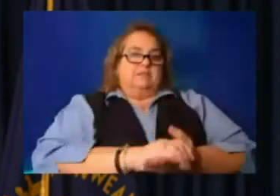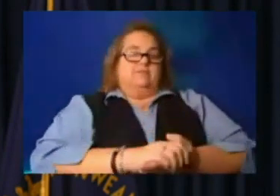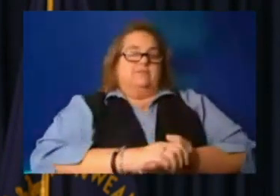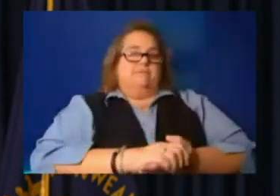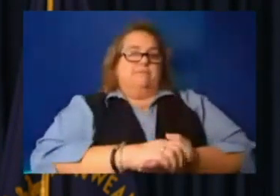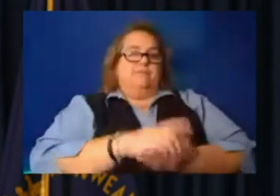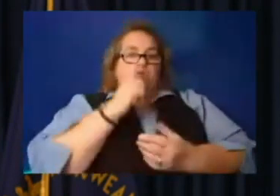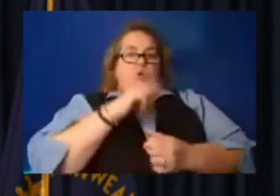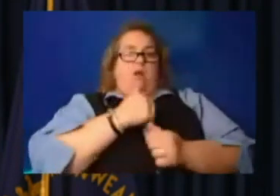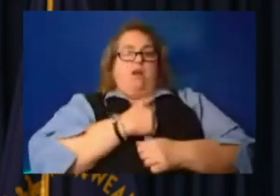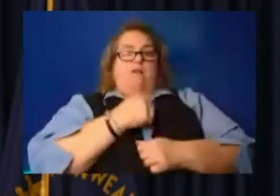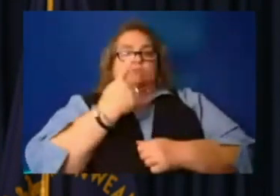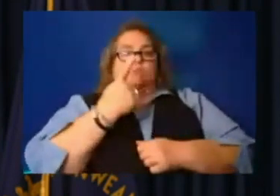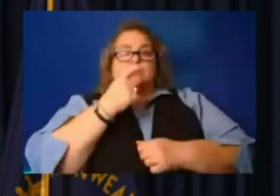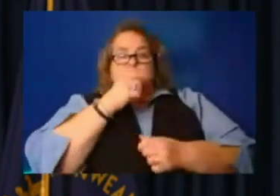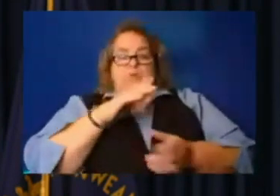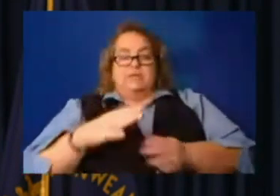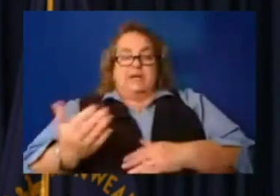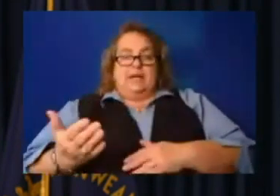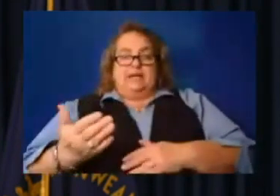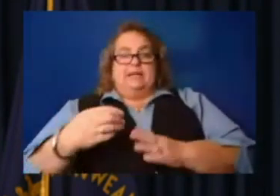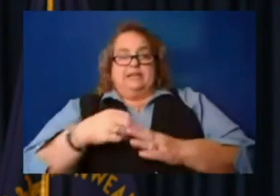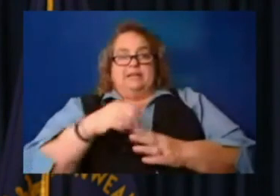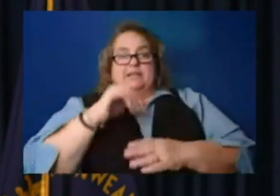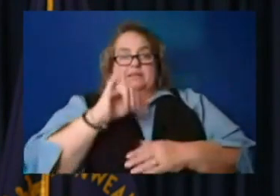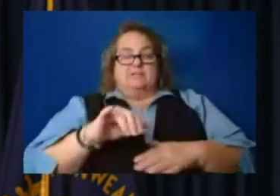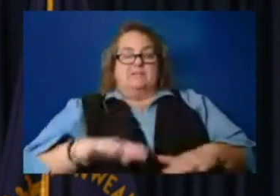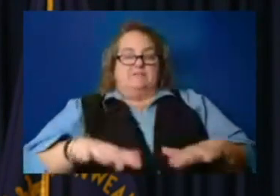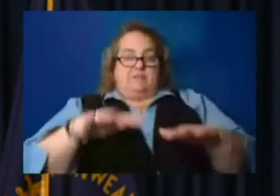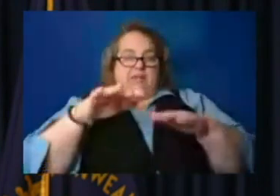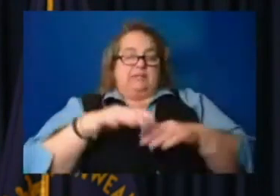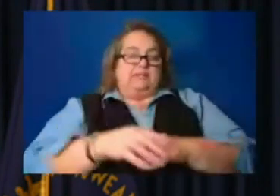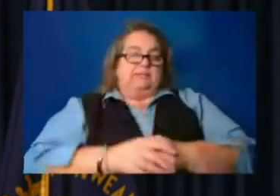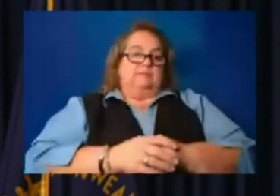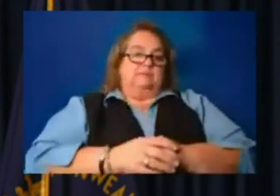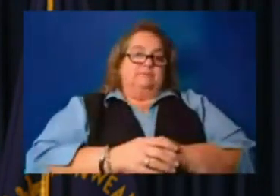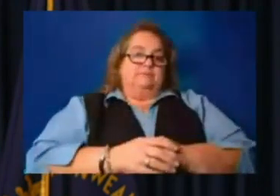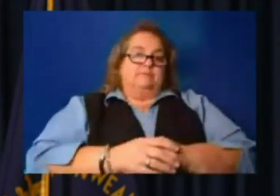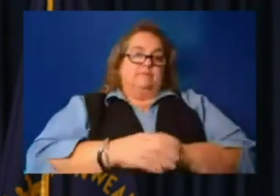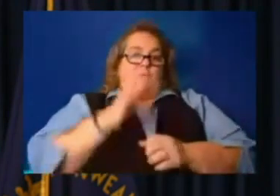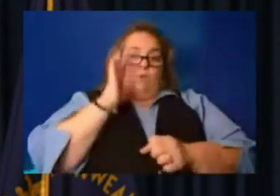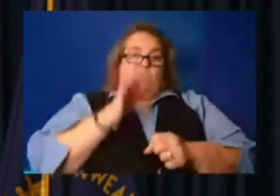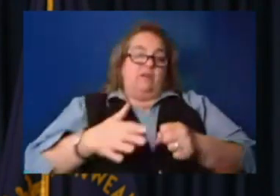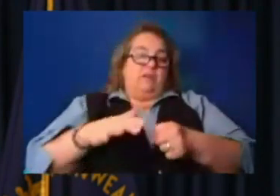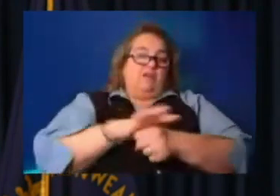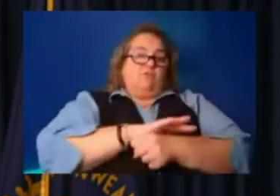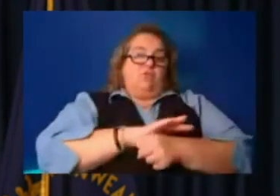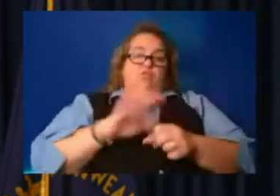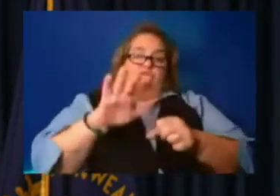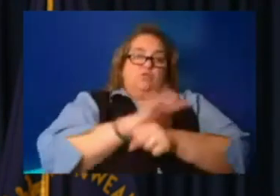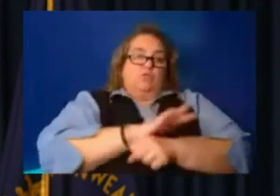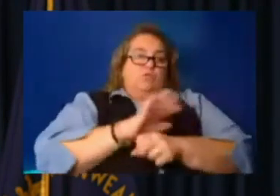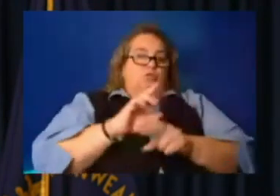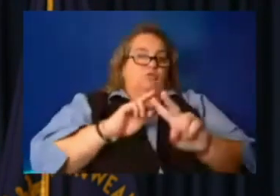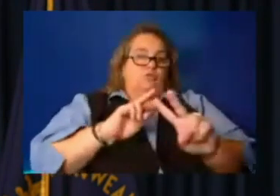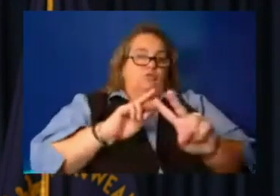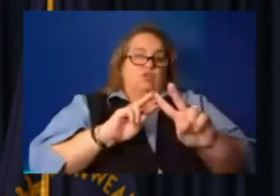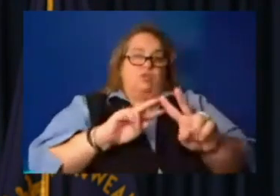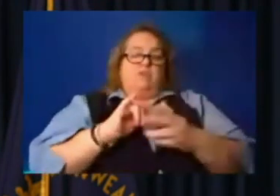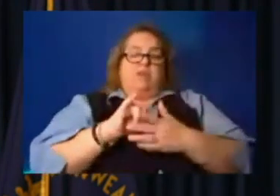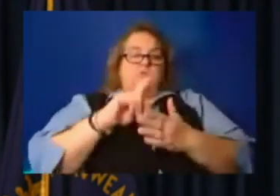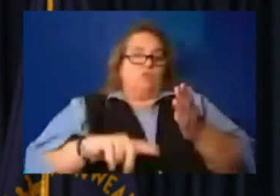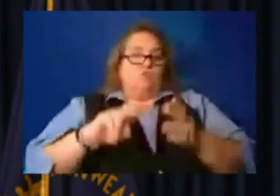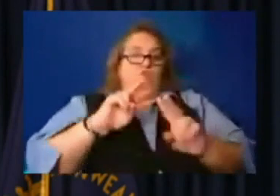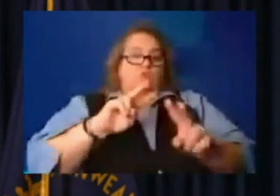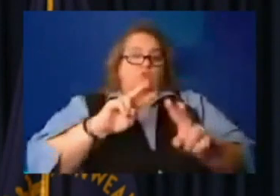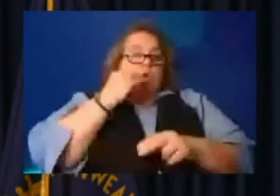lost in this flooding. They're going to cover the entire funeral. That's what the funeral homes agree to.